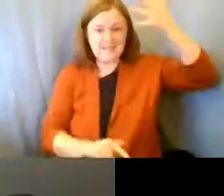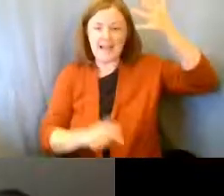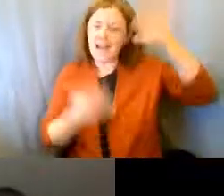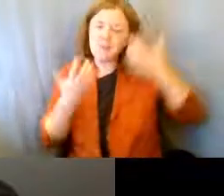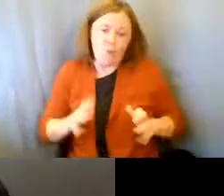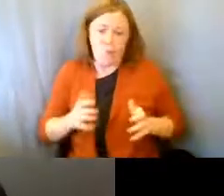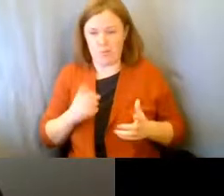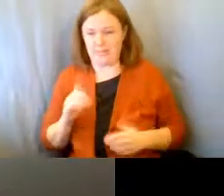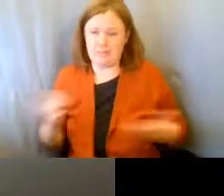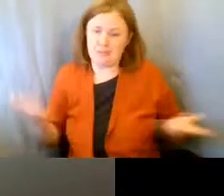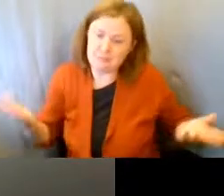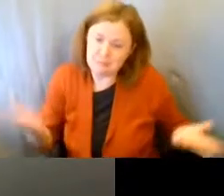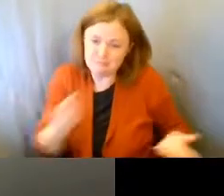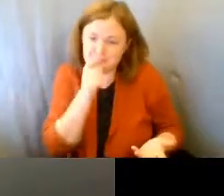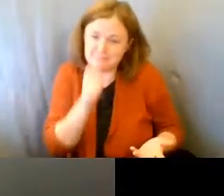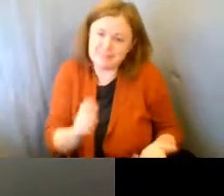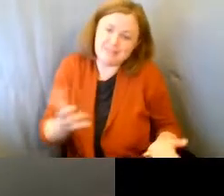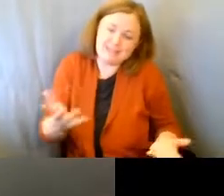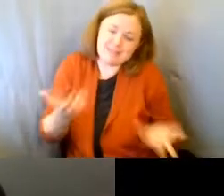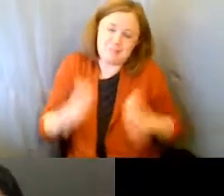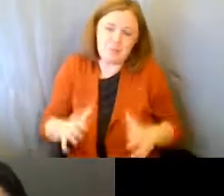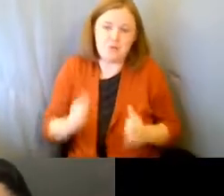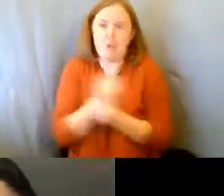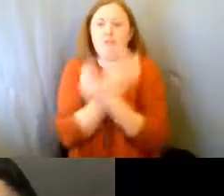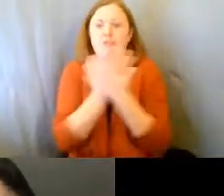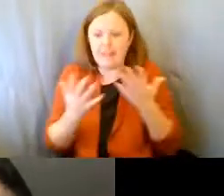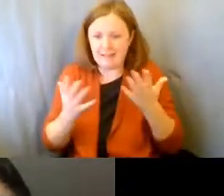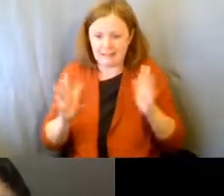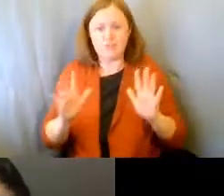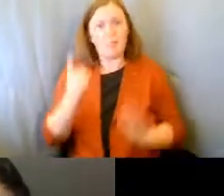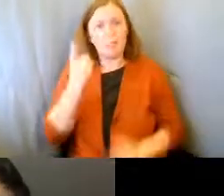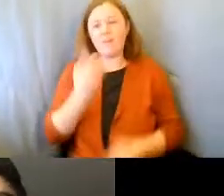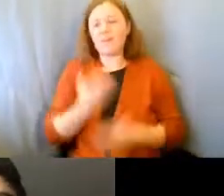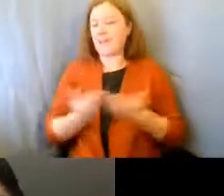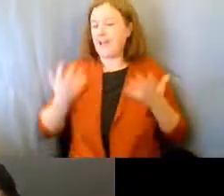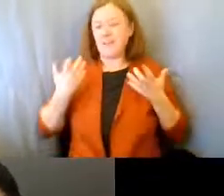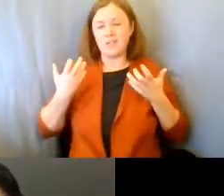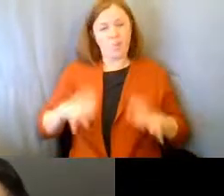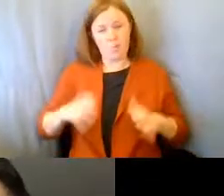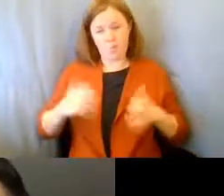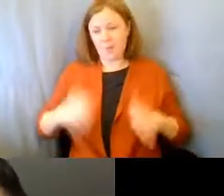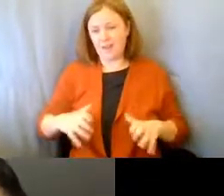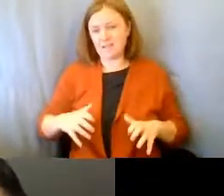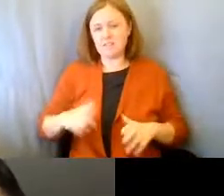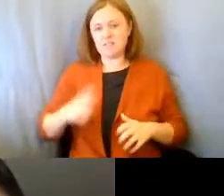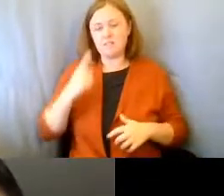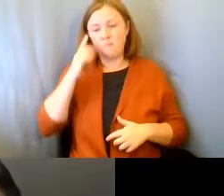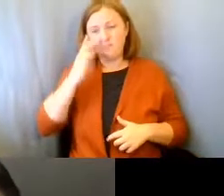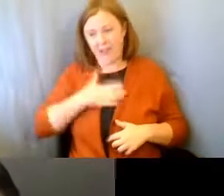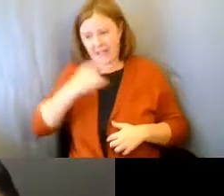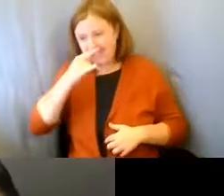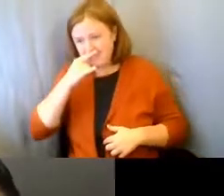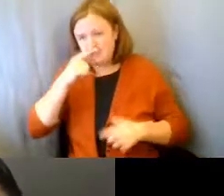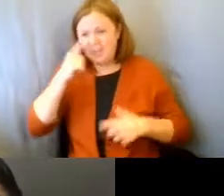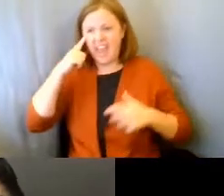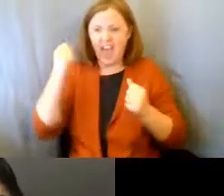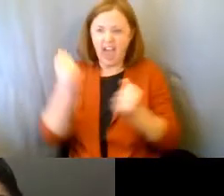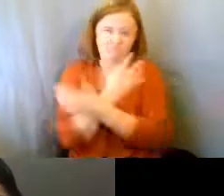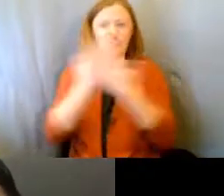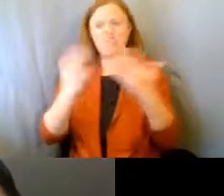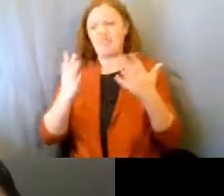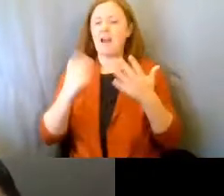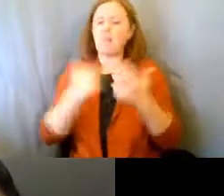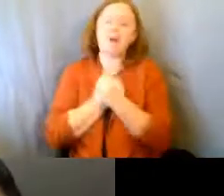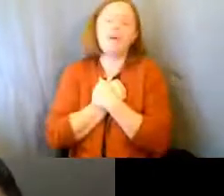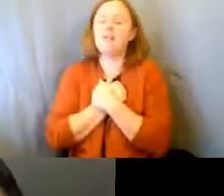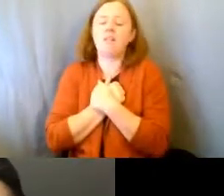to do. And one of the things I don't want to do is be everything in my kids' world. I